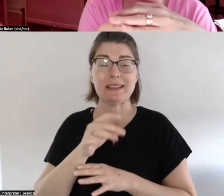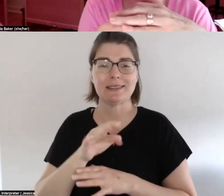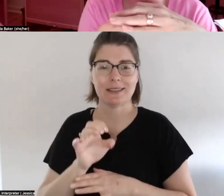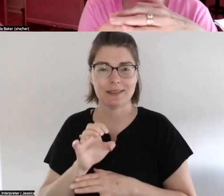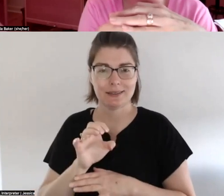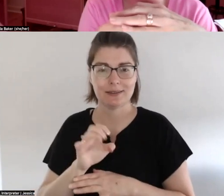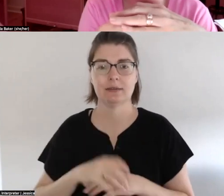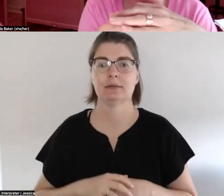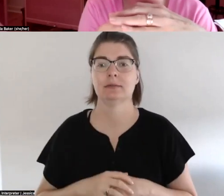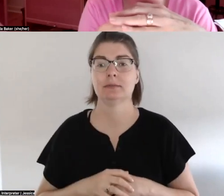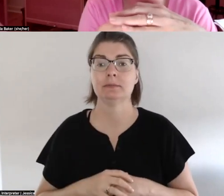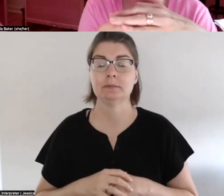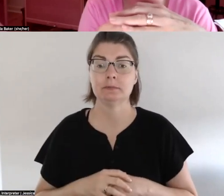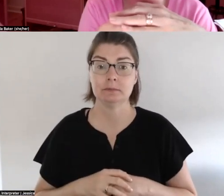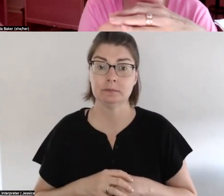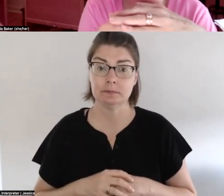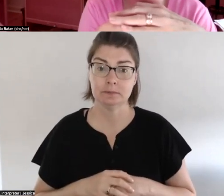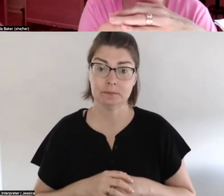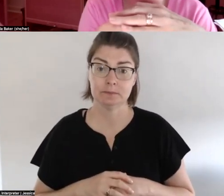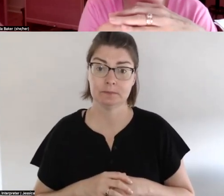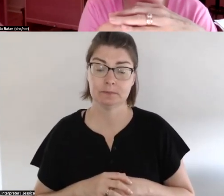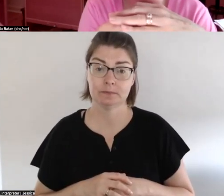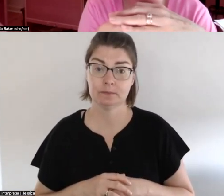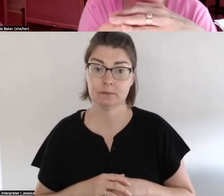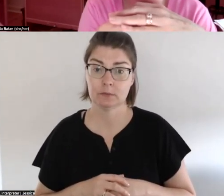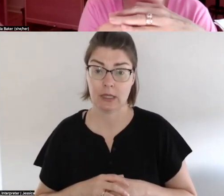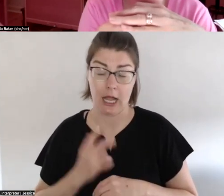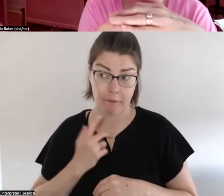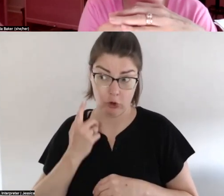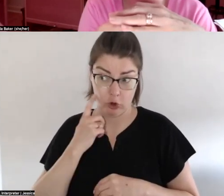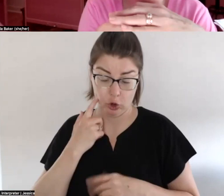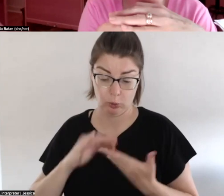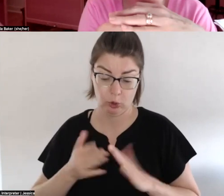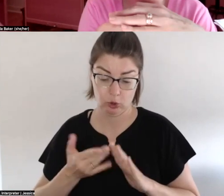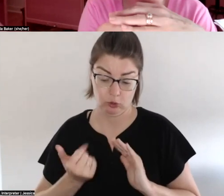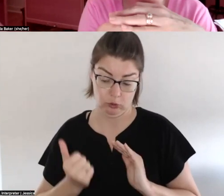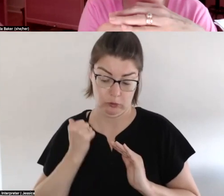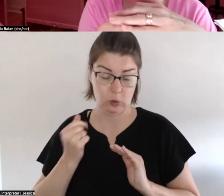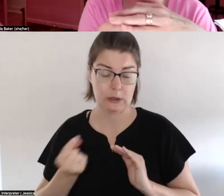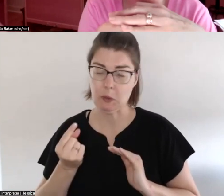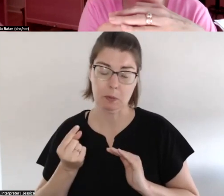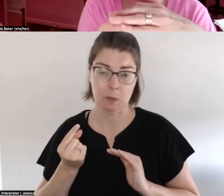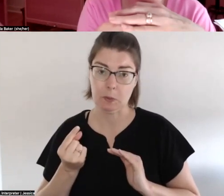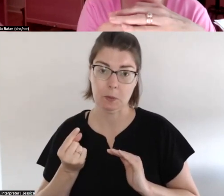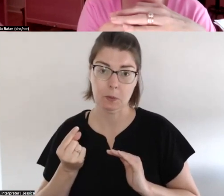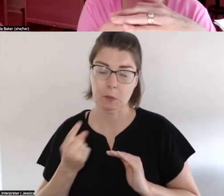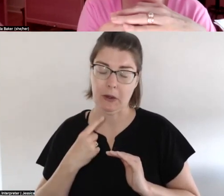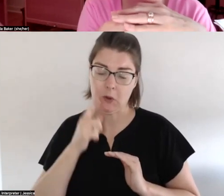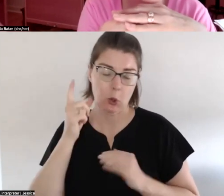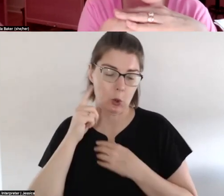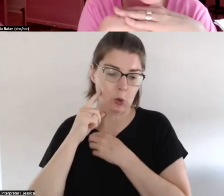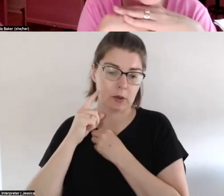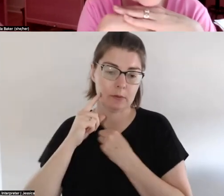yeah i haven't heard of where communities refuse someone it's more that um